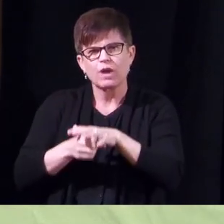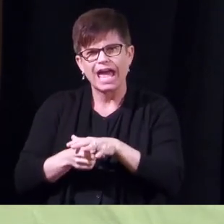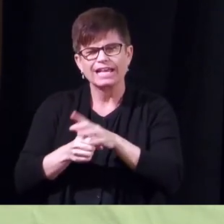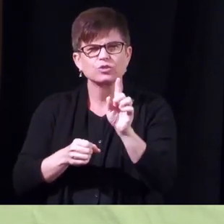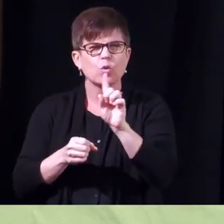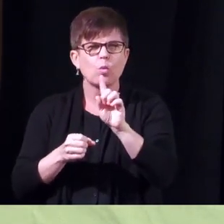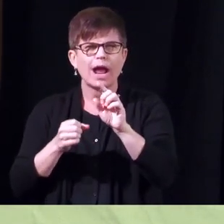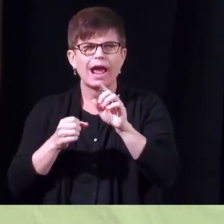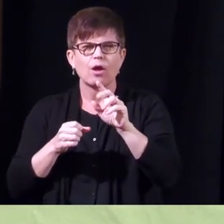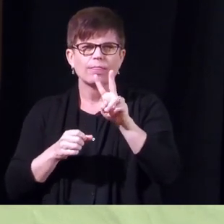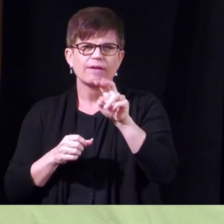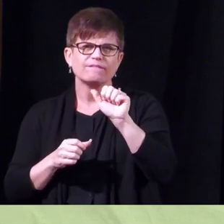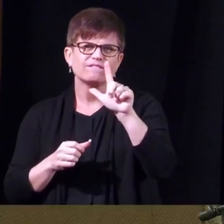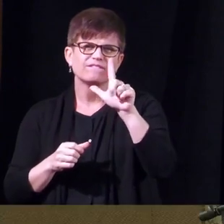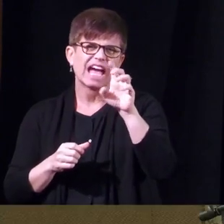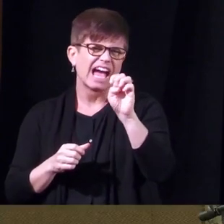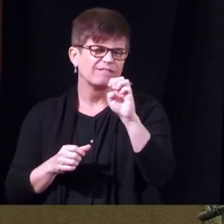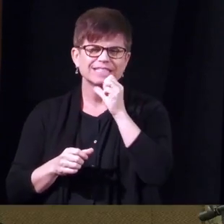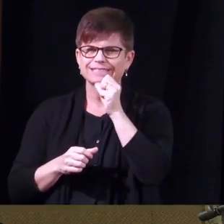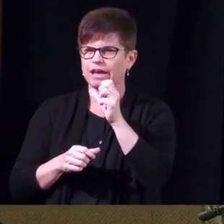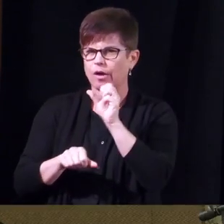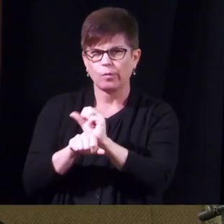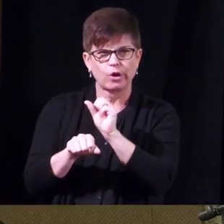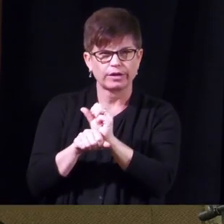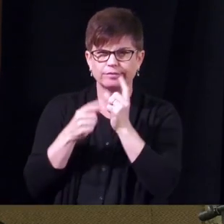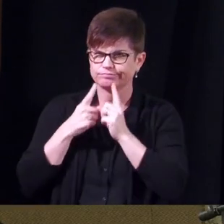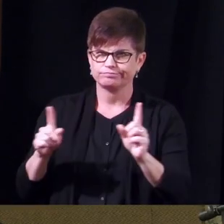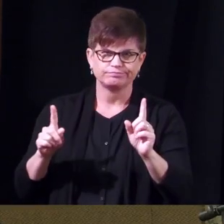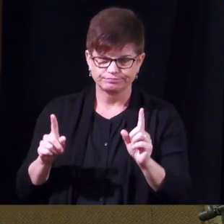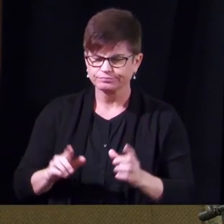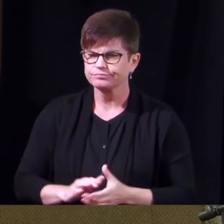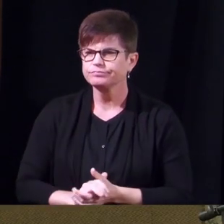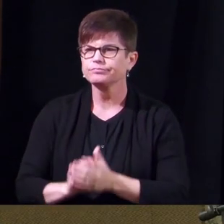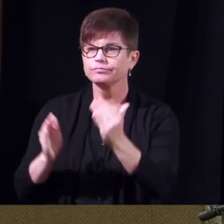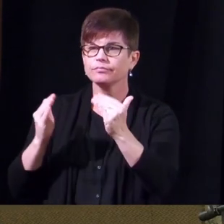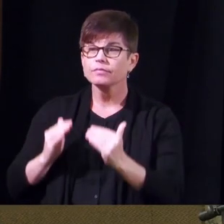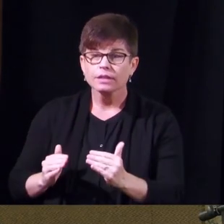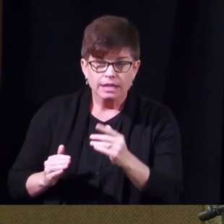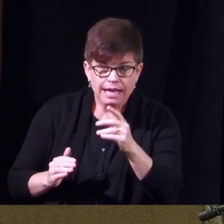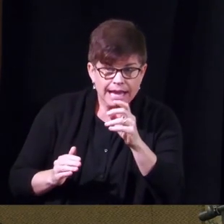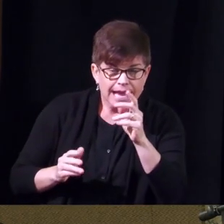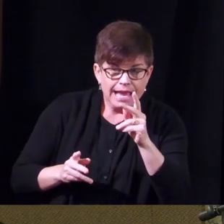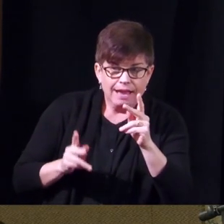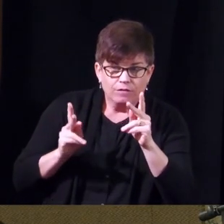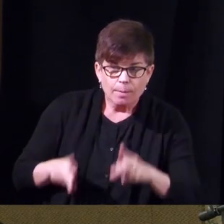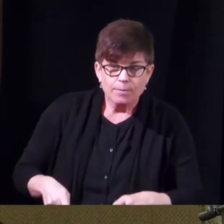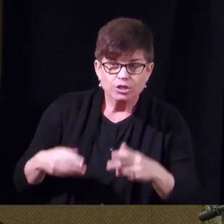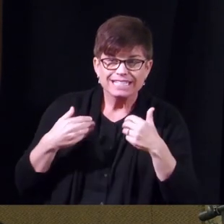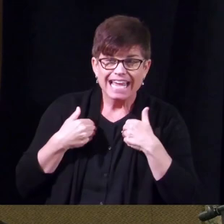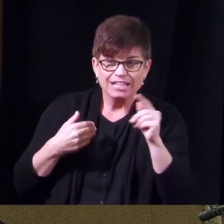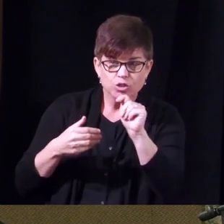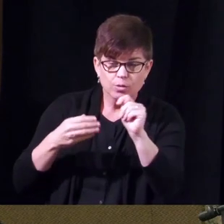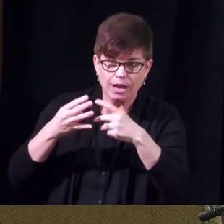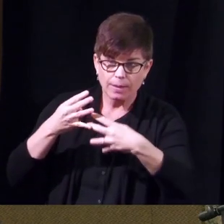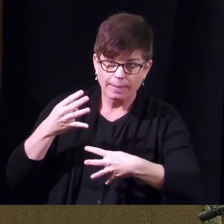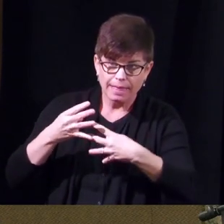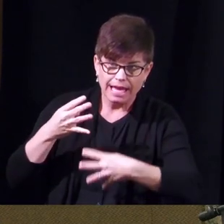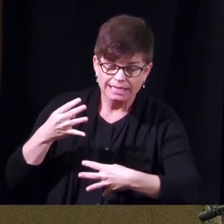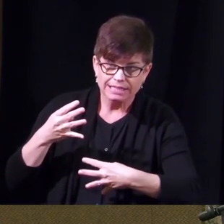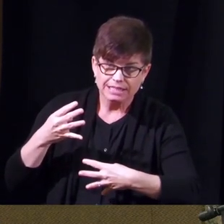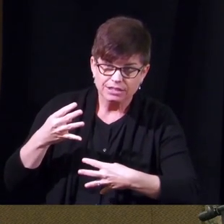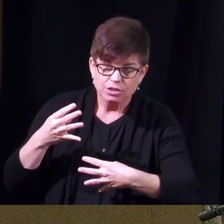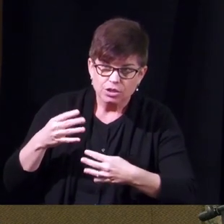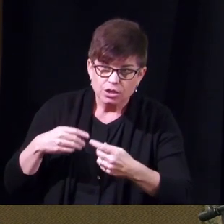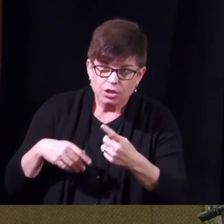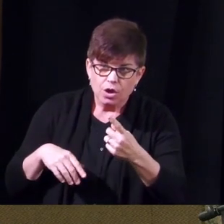working properly great thank you next if a person has urinary leakage would you recommend uh the